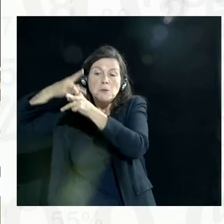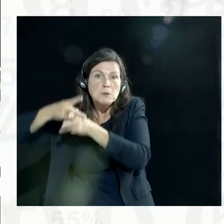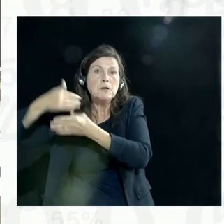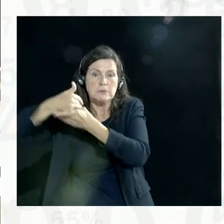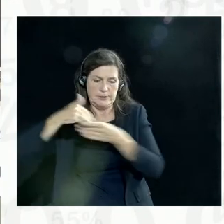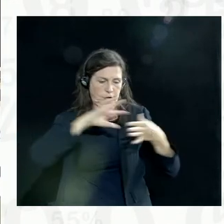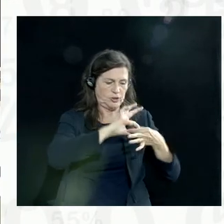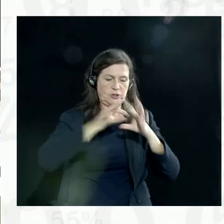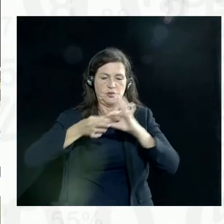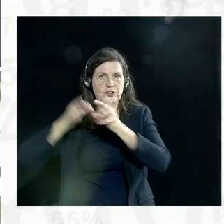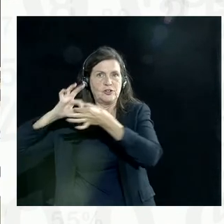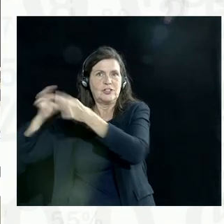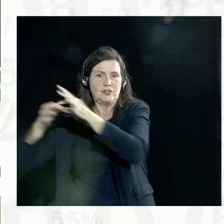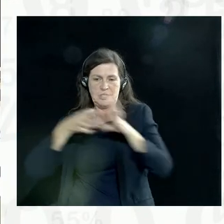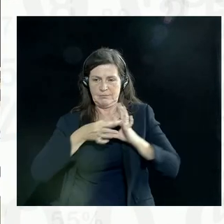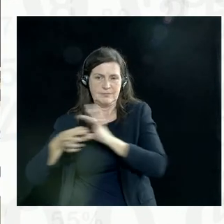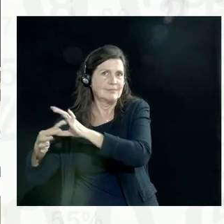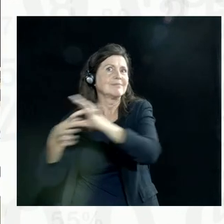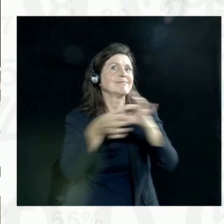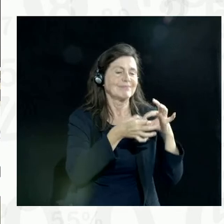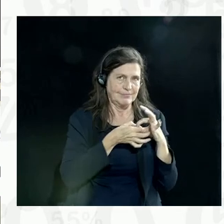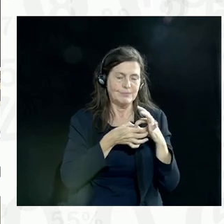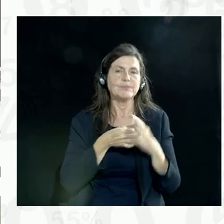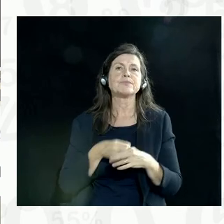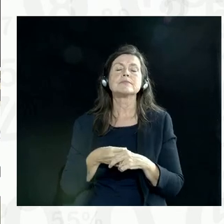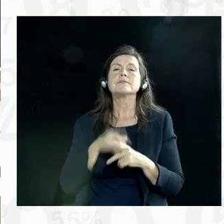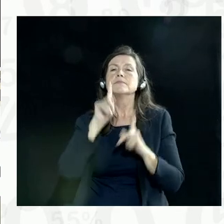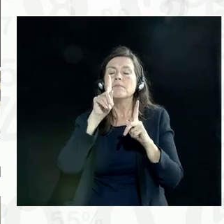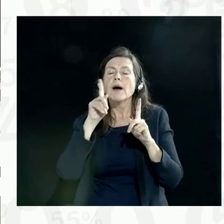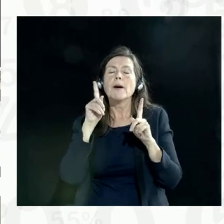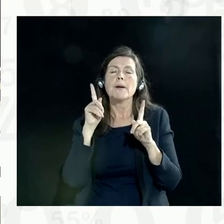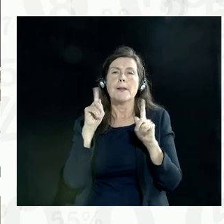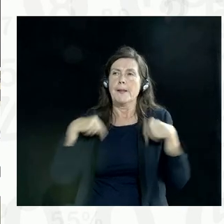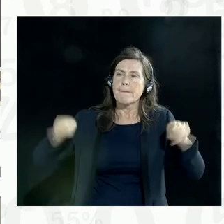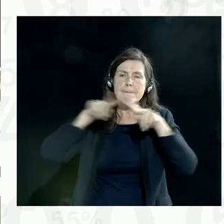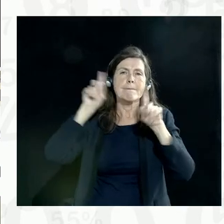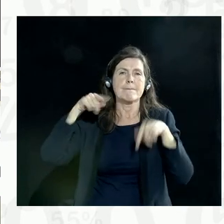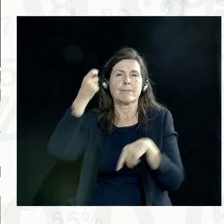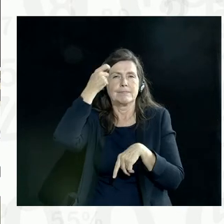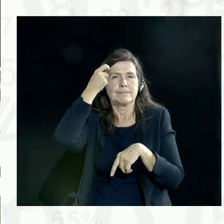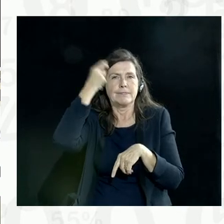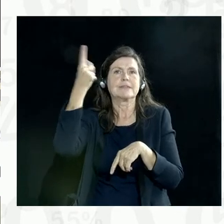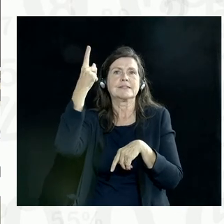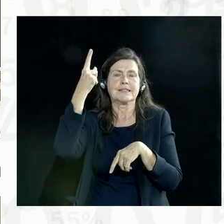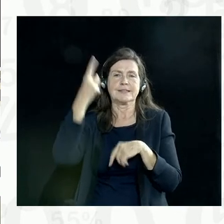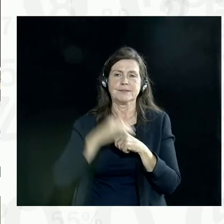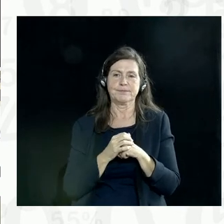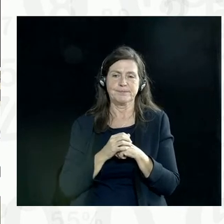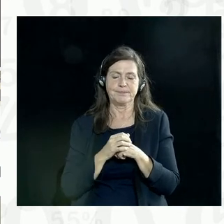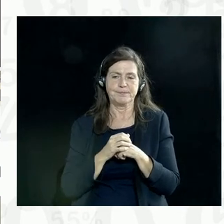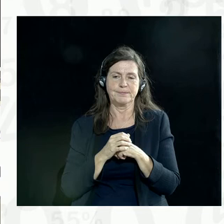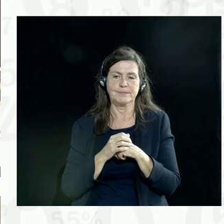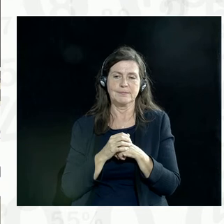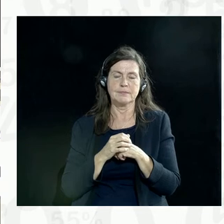chain. But what is important to understand is that all these together, they have to work